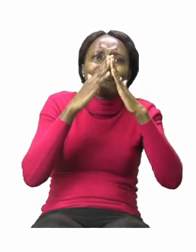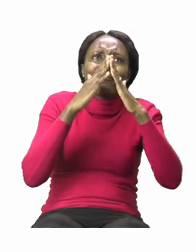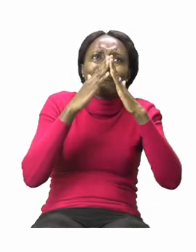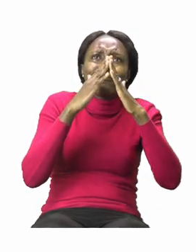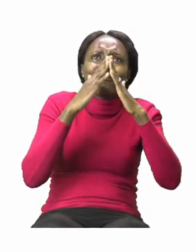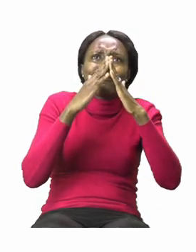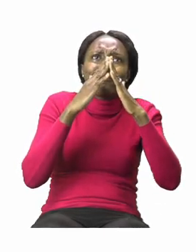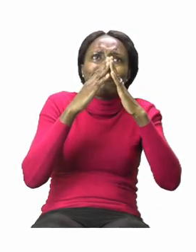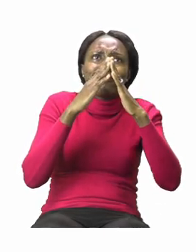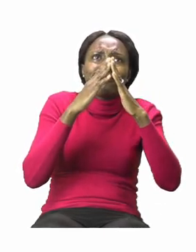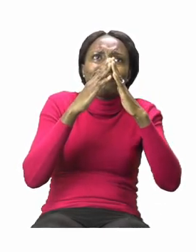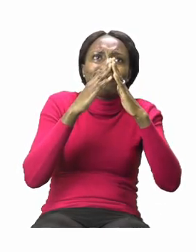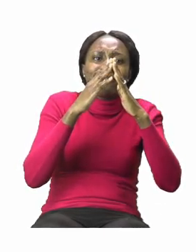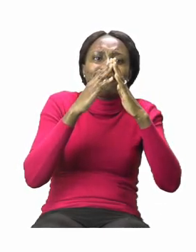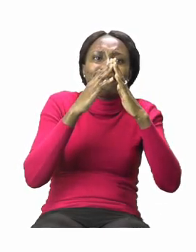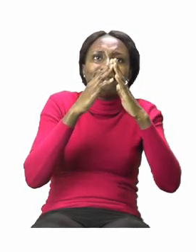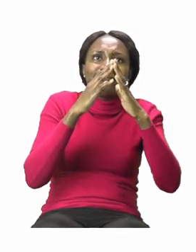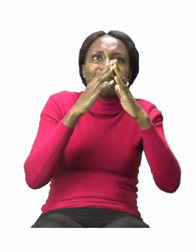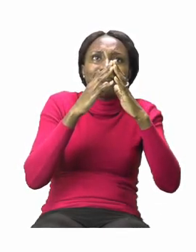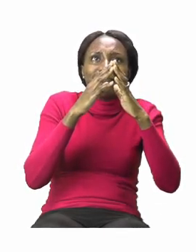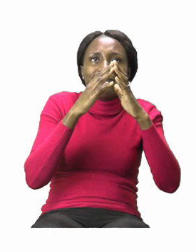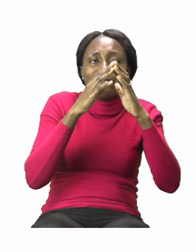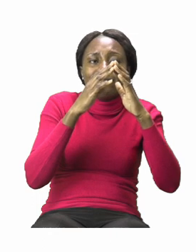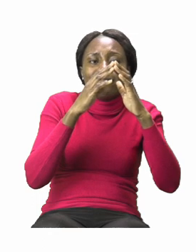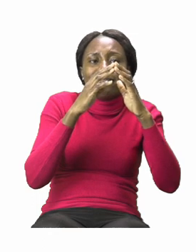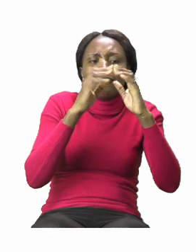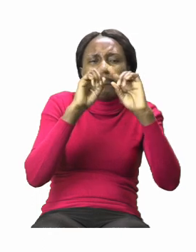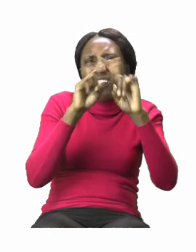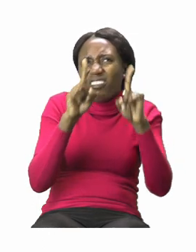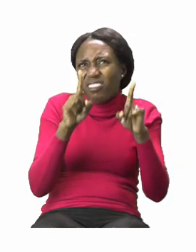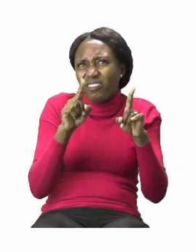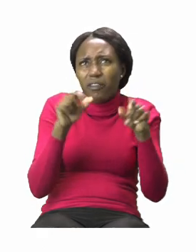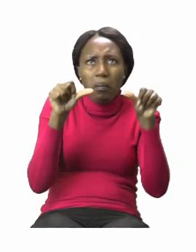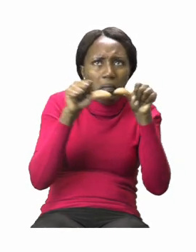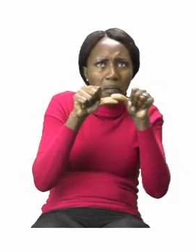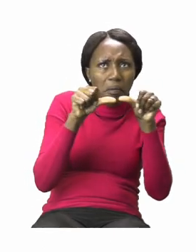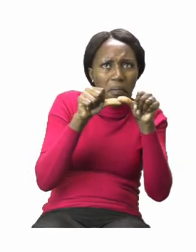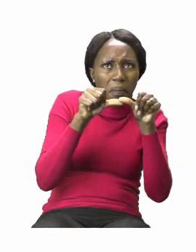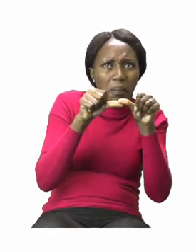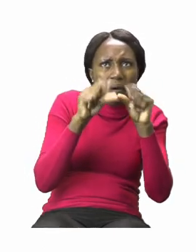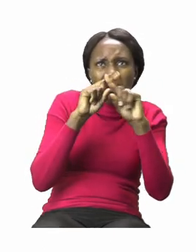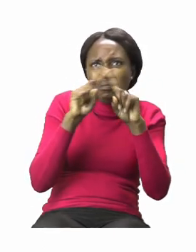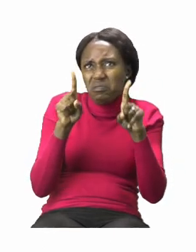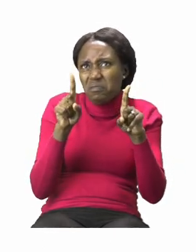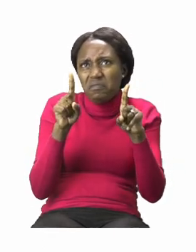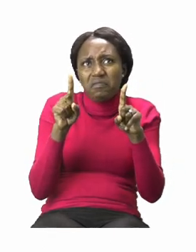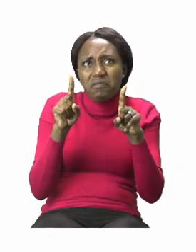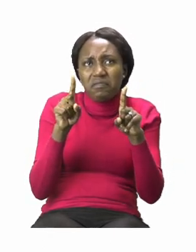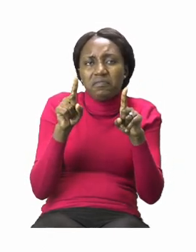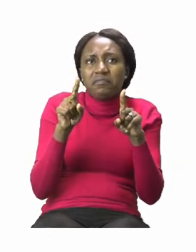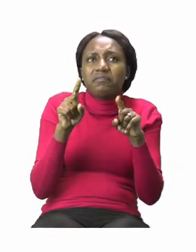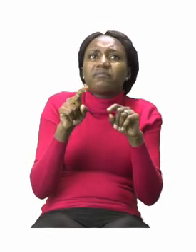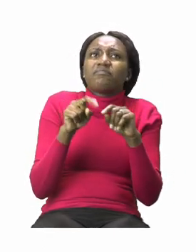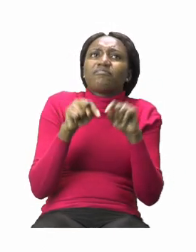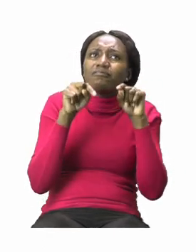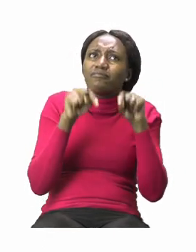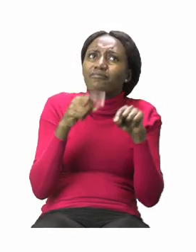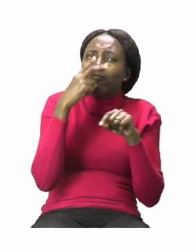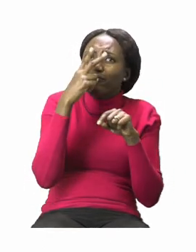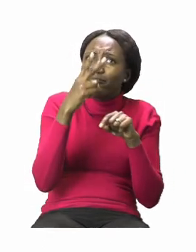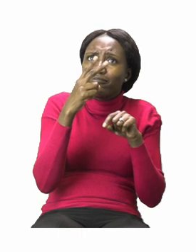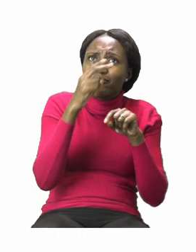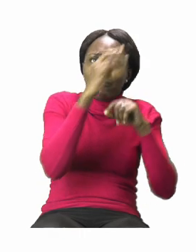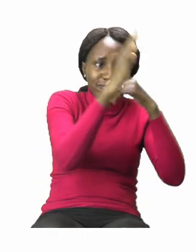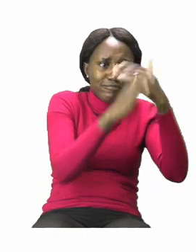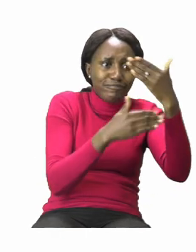houses are different shapes and different sizes. It's going to be our job to match the number